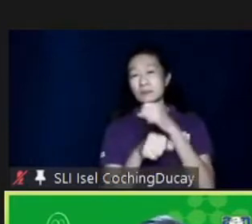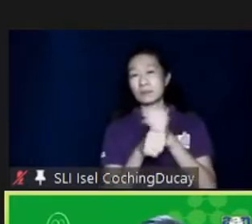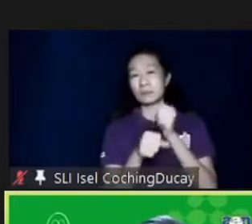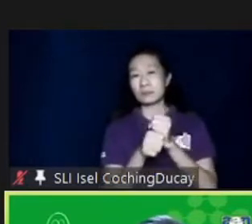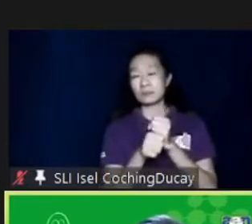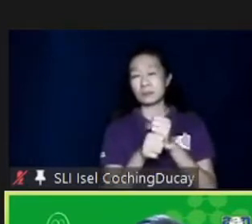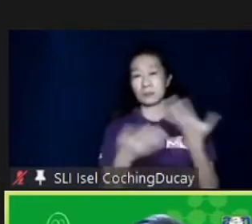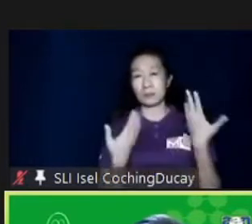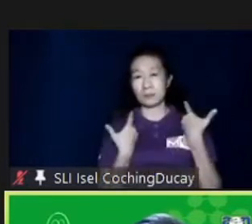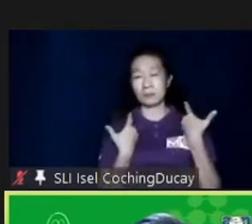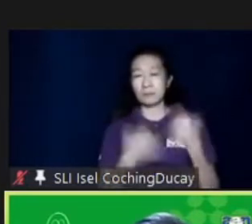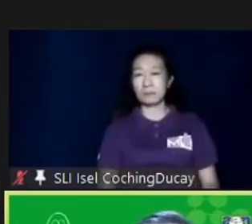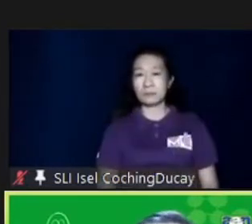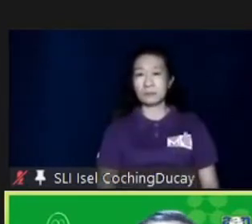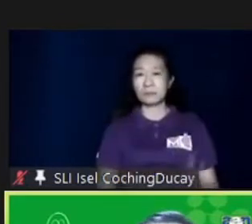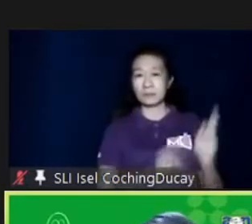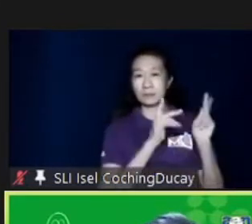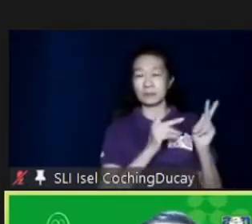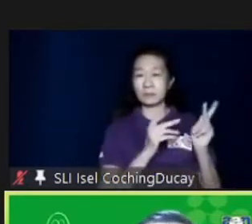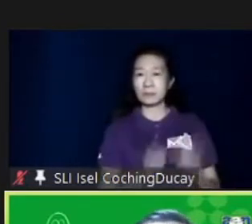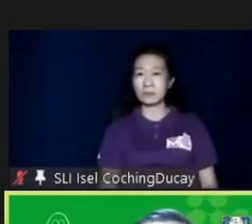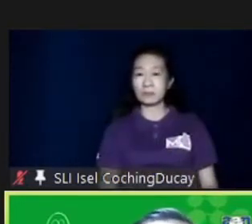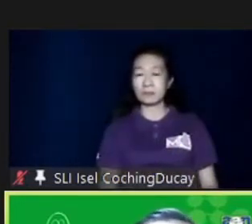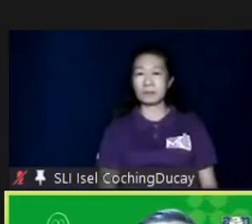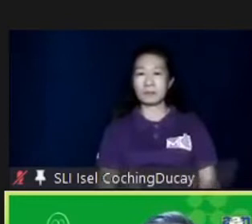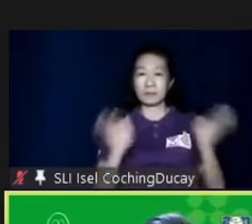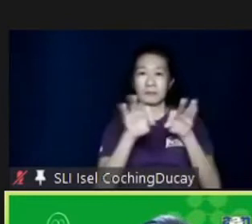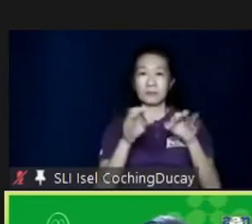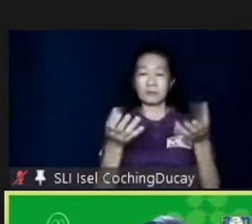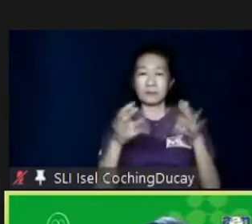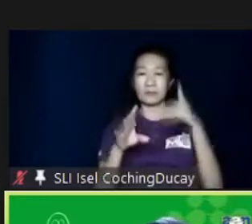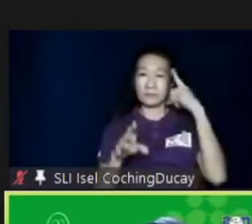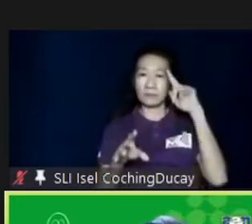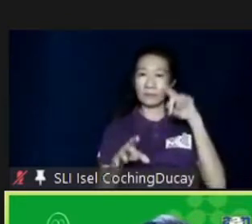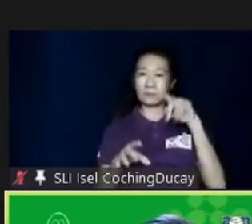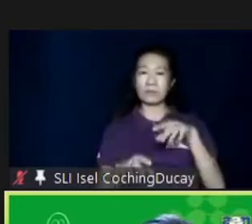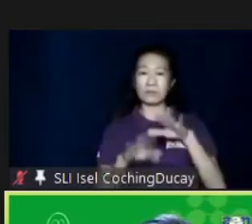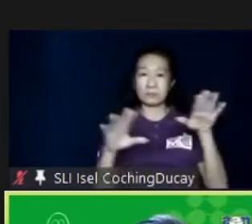is a chance or there is a fair chance for our kids to get hired.